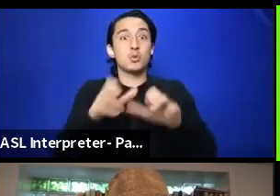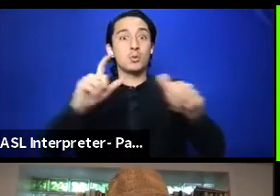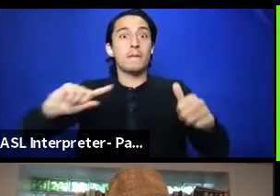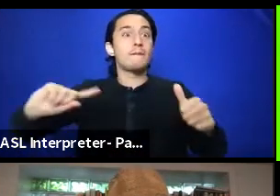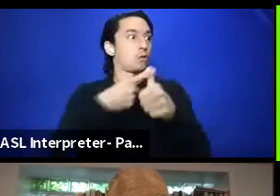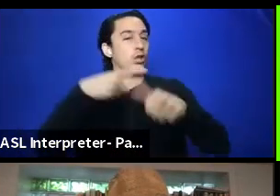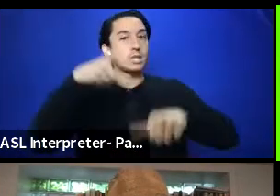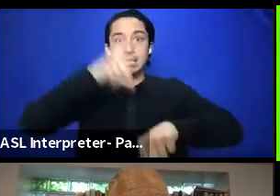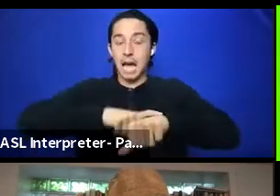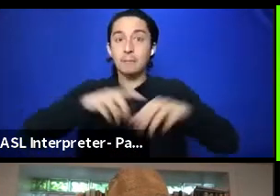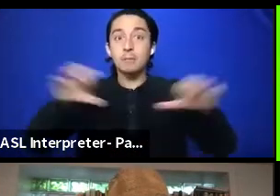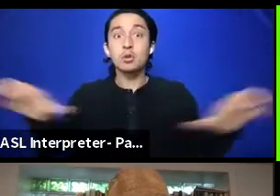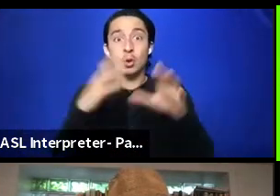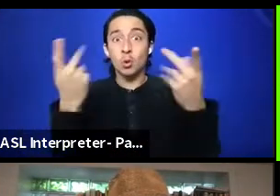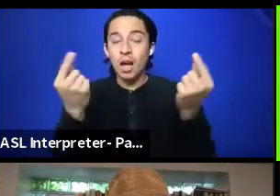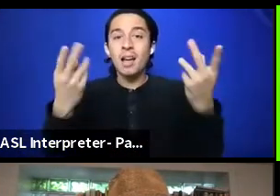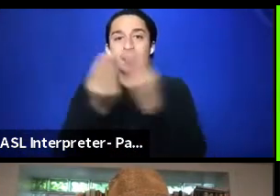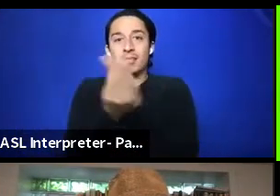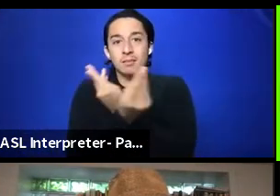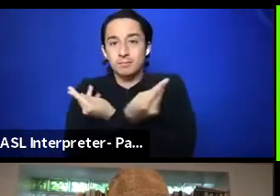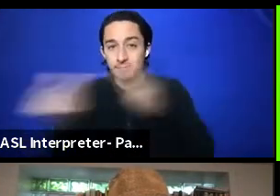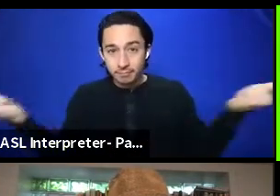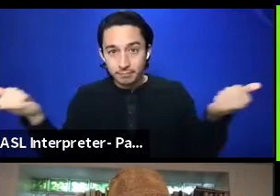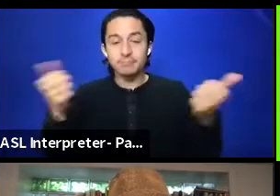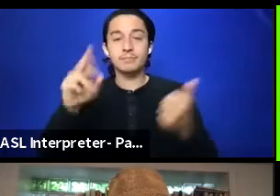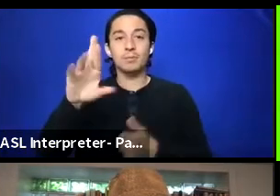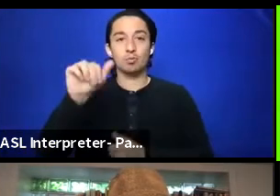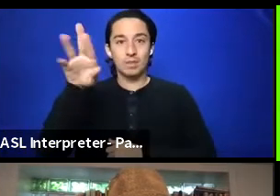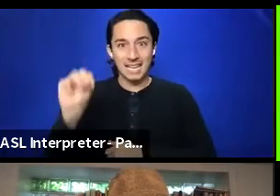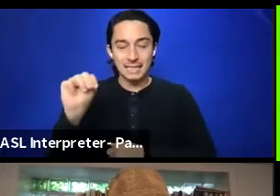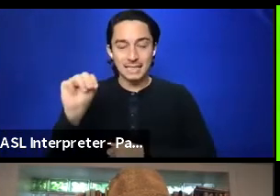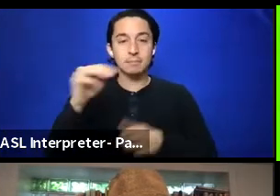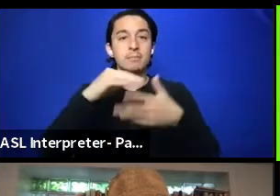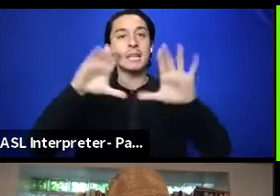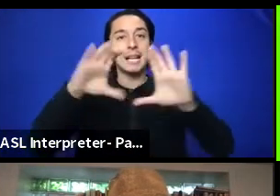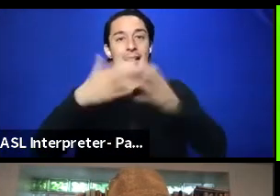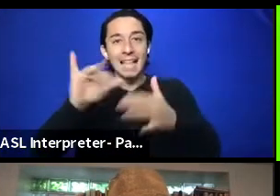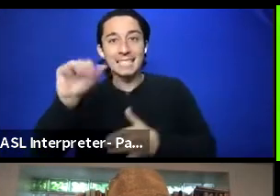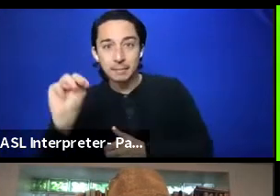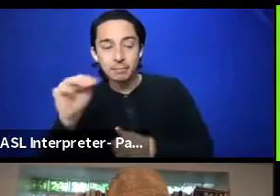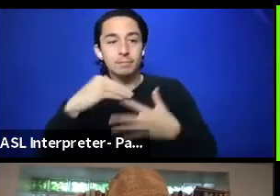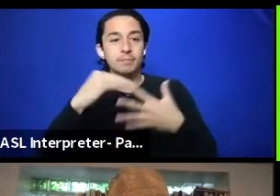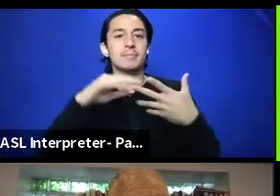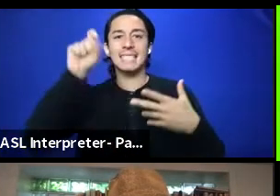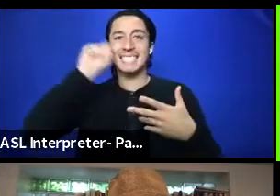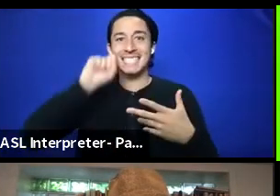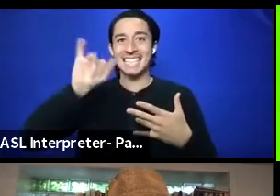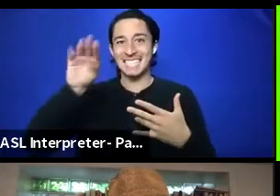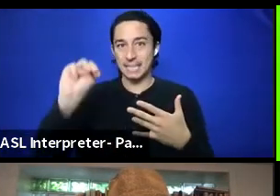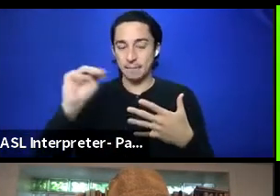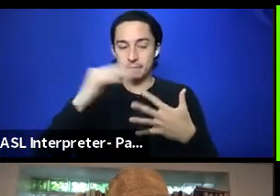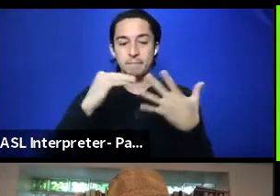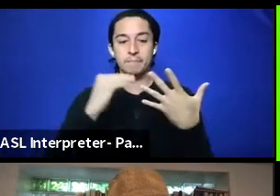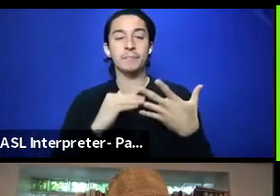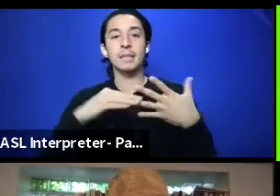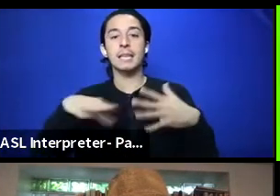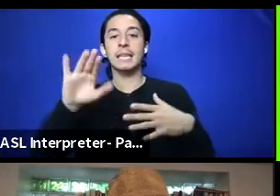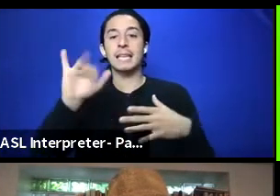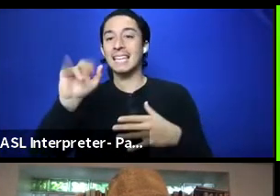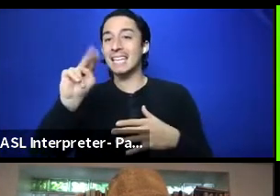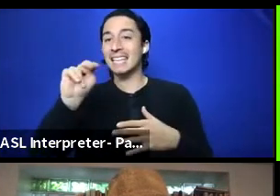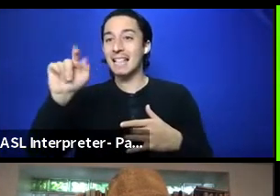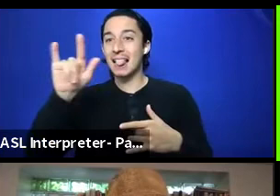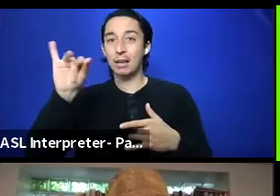eliminate, eradicate racism, classism, sexism, ableism, um, intellectualism. Um,